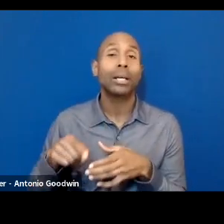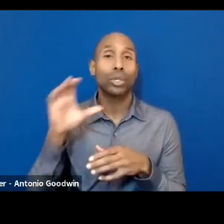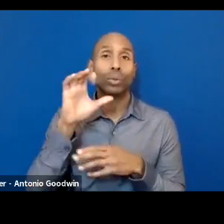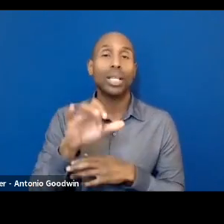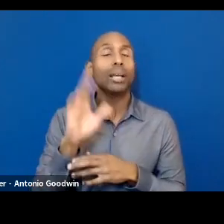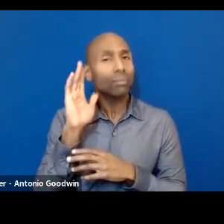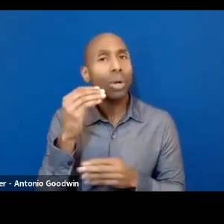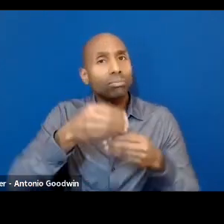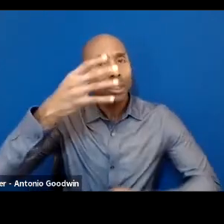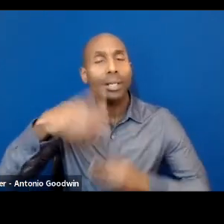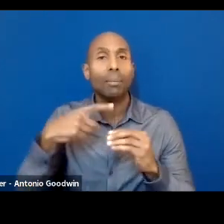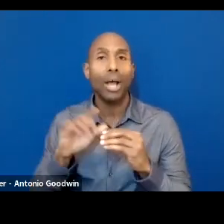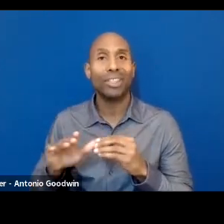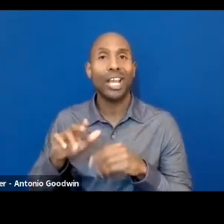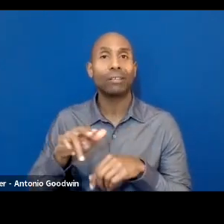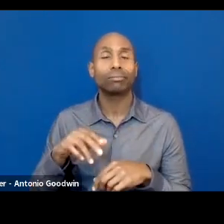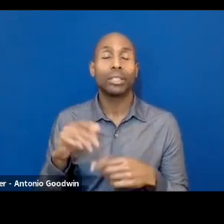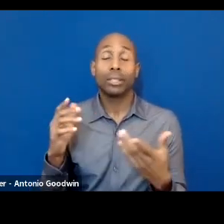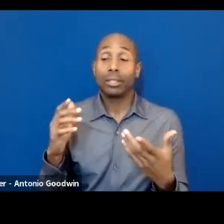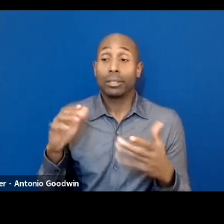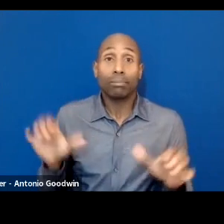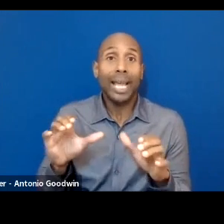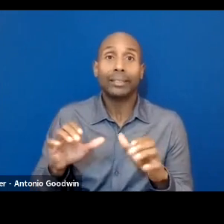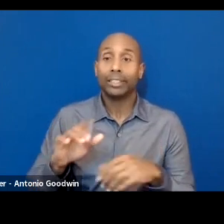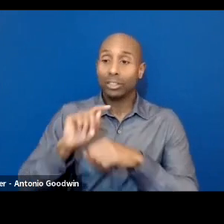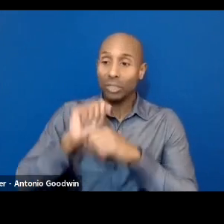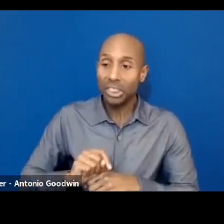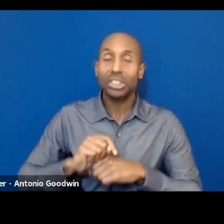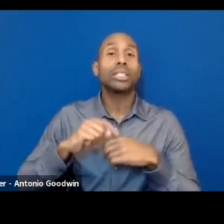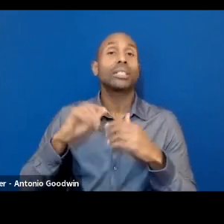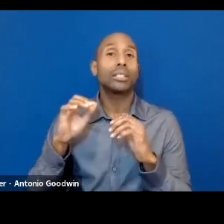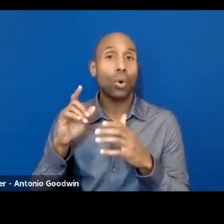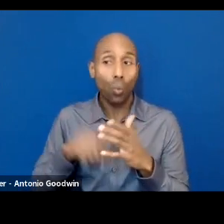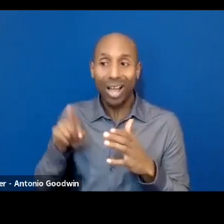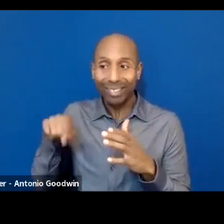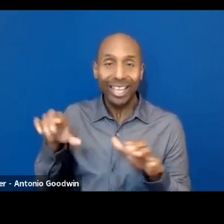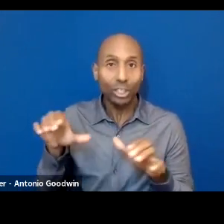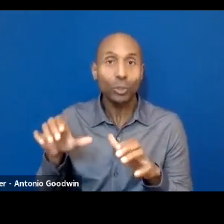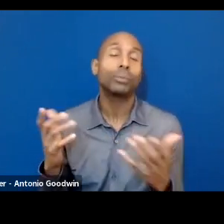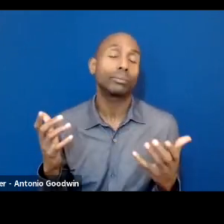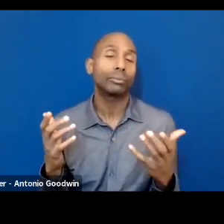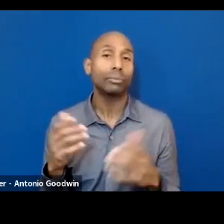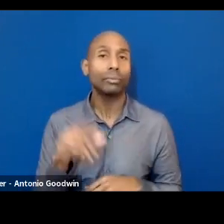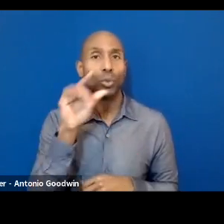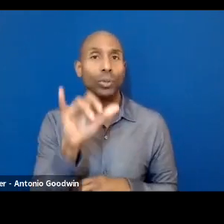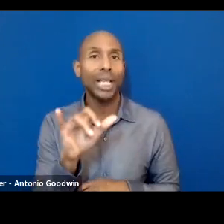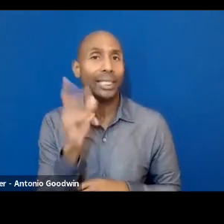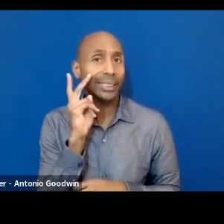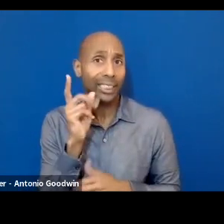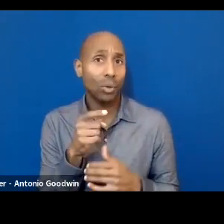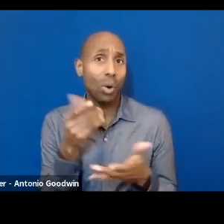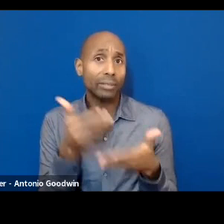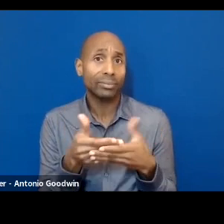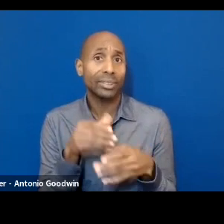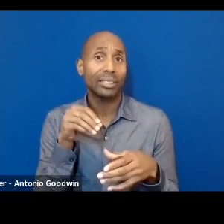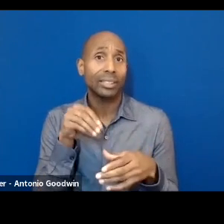indigenous communities in the region that you're in will give you a lot of insight into what is native and what practices have been happening for